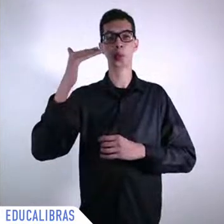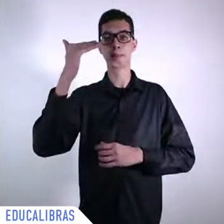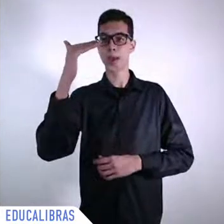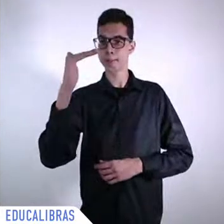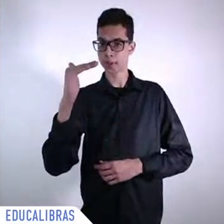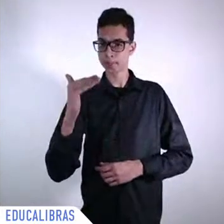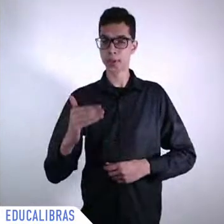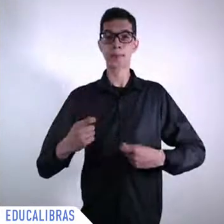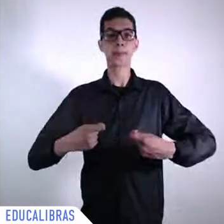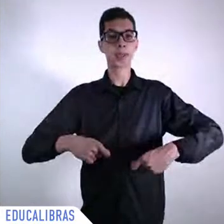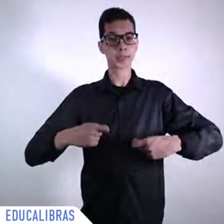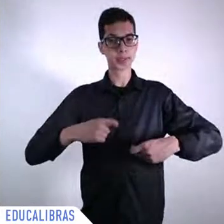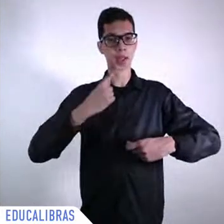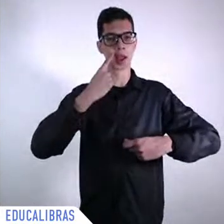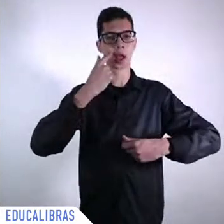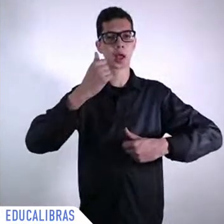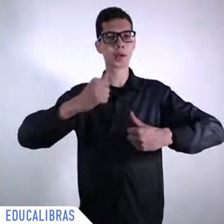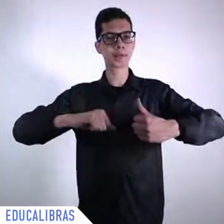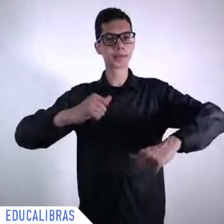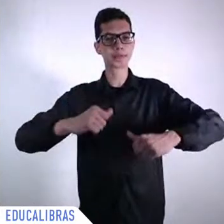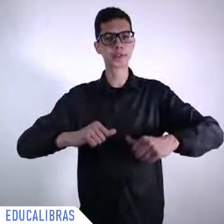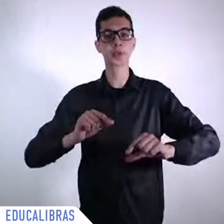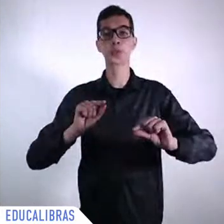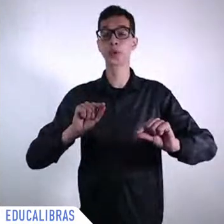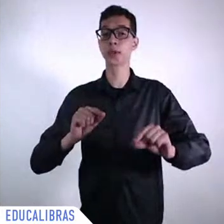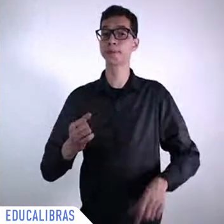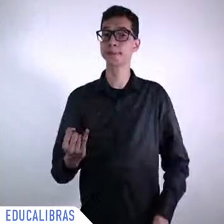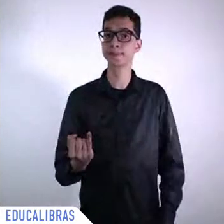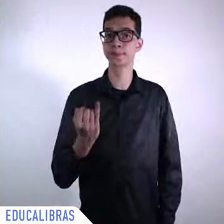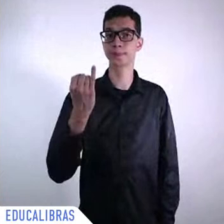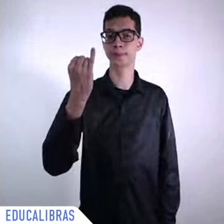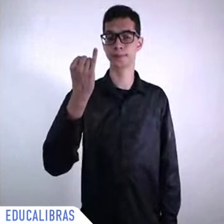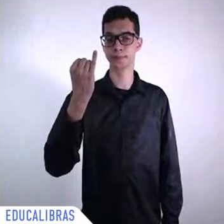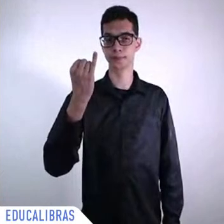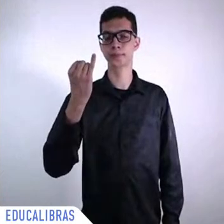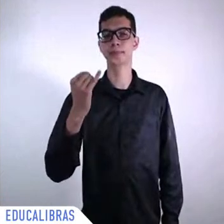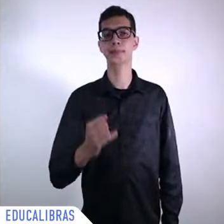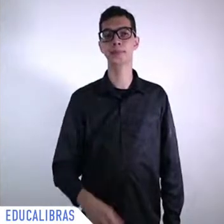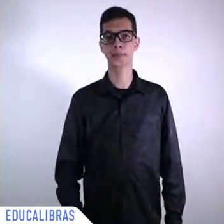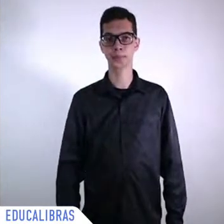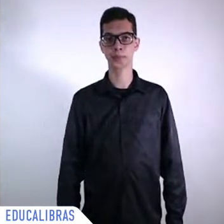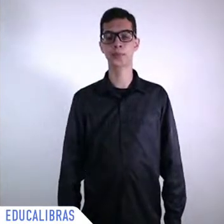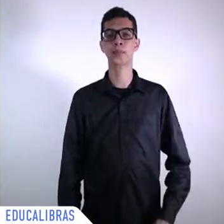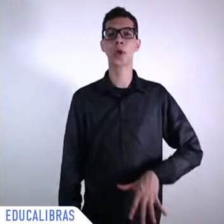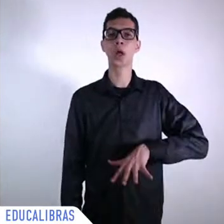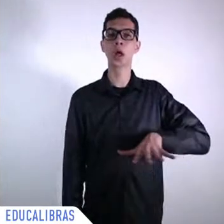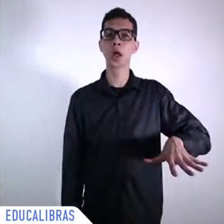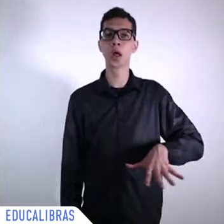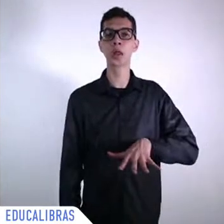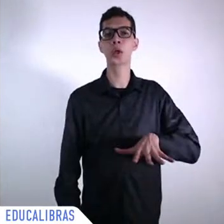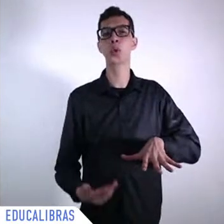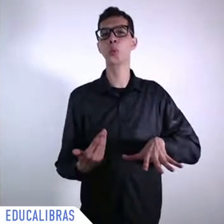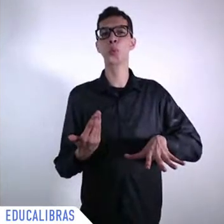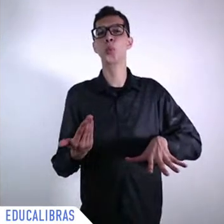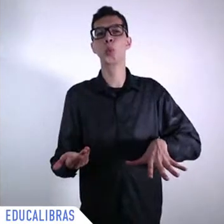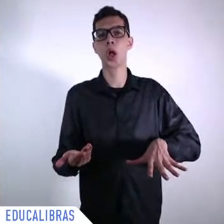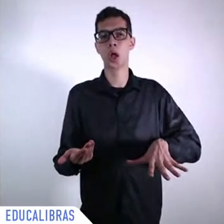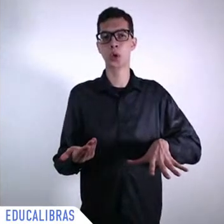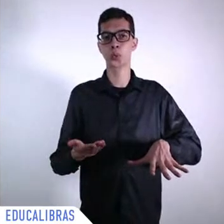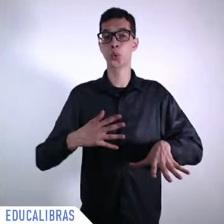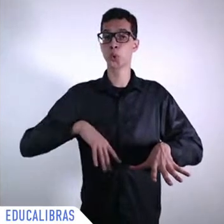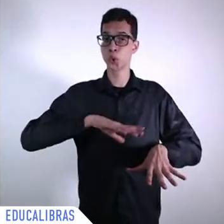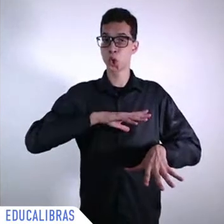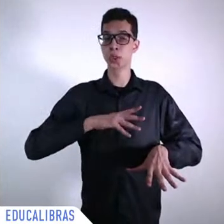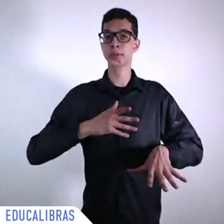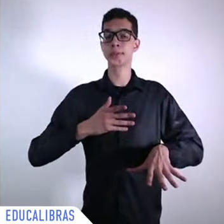it is time to discuss again industrial policy a country like Brazil is big and it has a chance